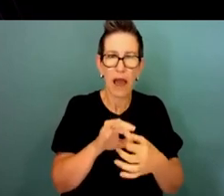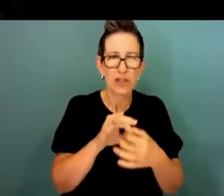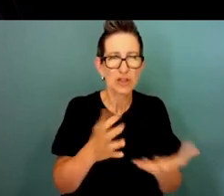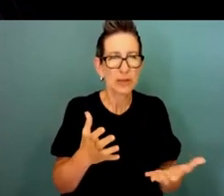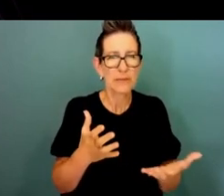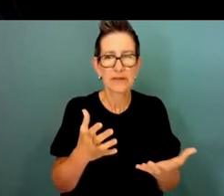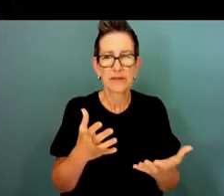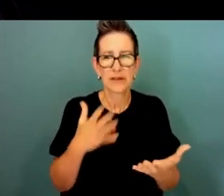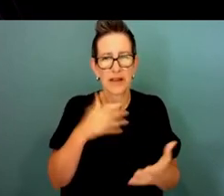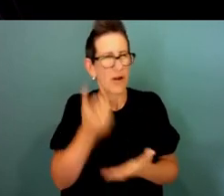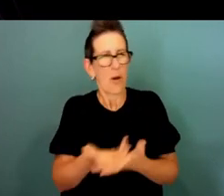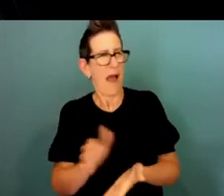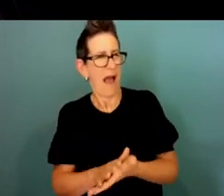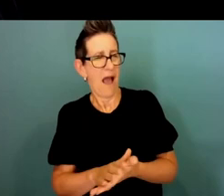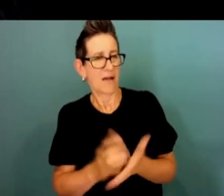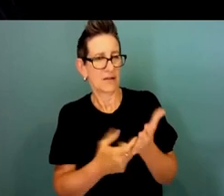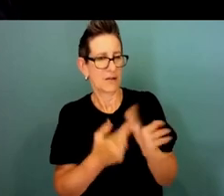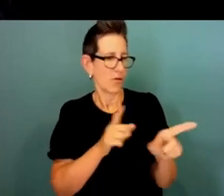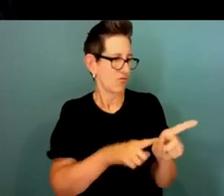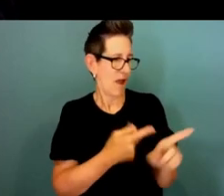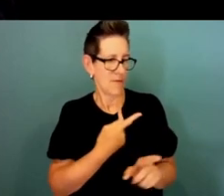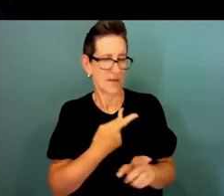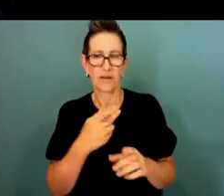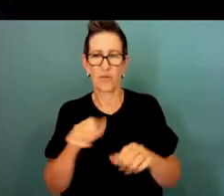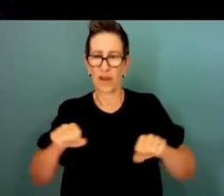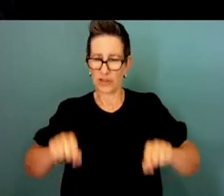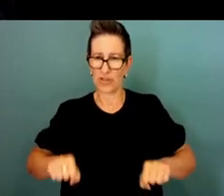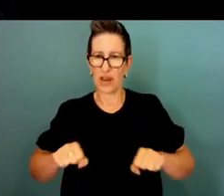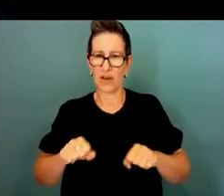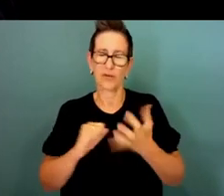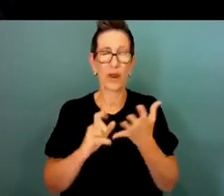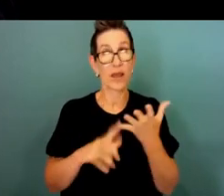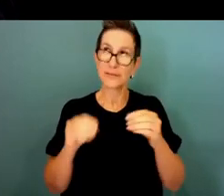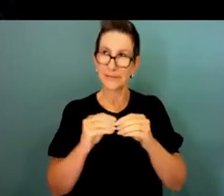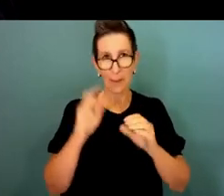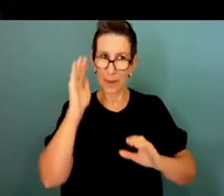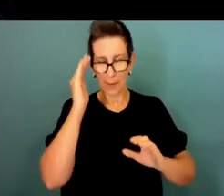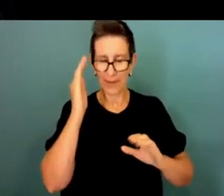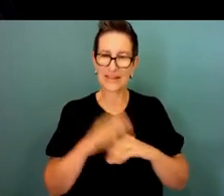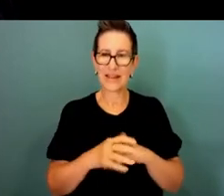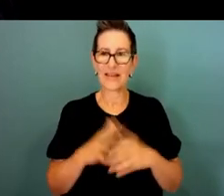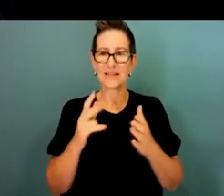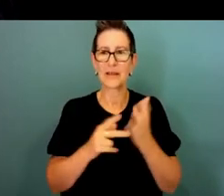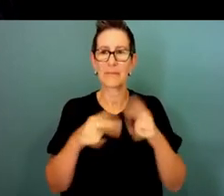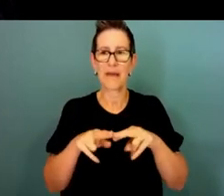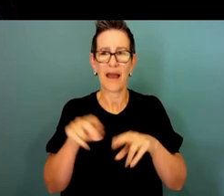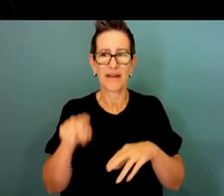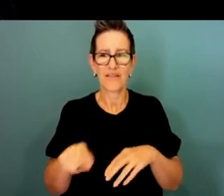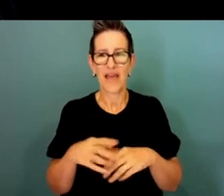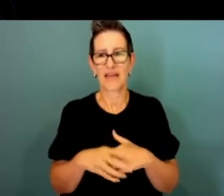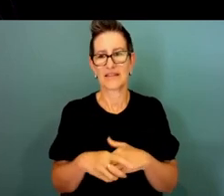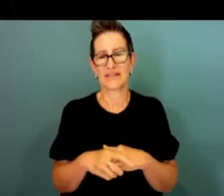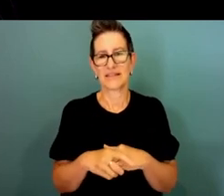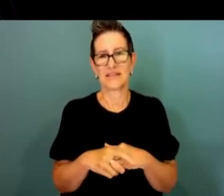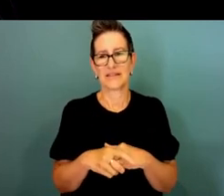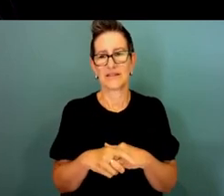Ray and I chairing the partnership committee, that's obviously a big subcommittee, it's obviously a big part of that and